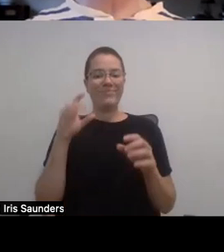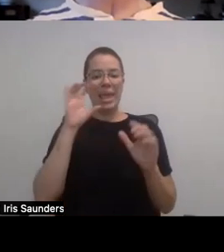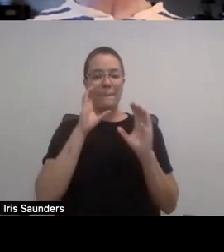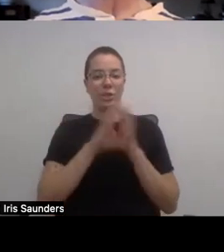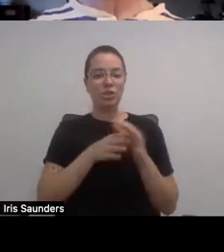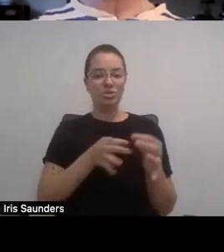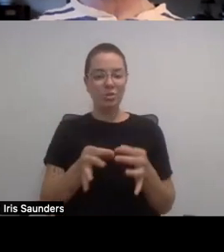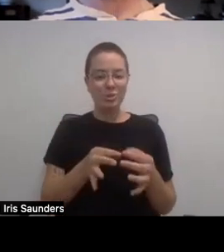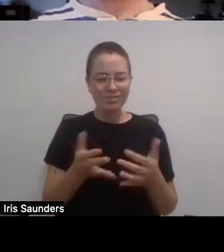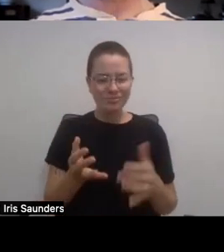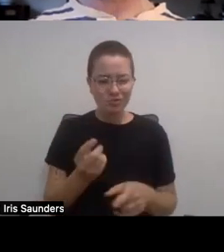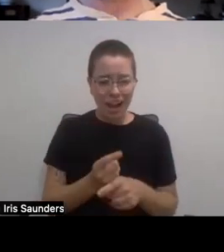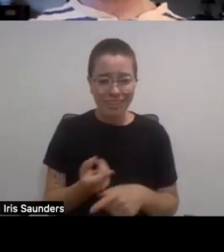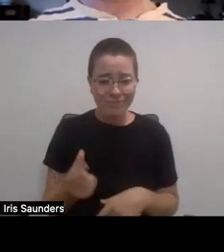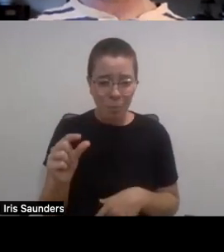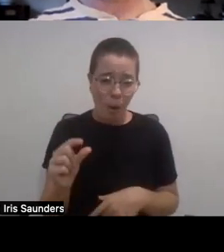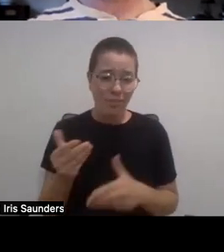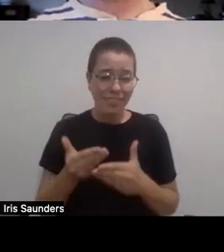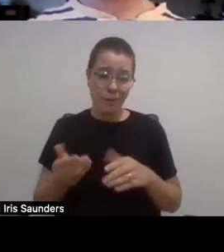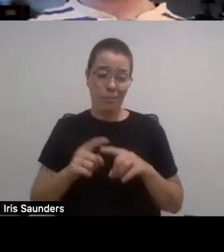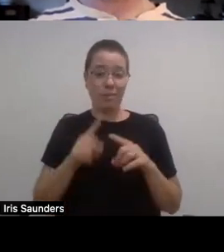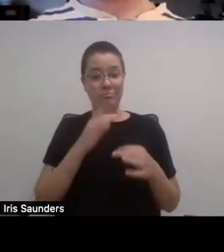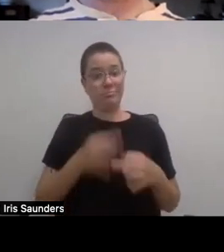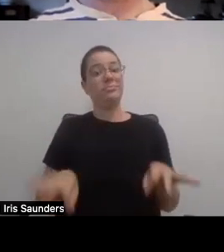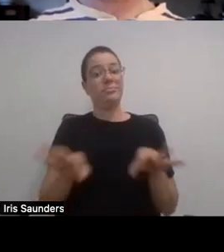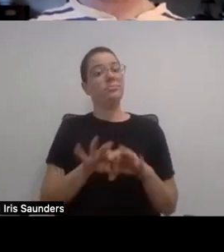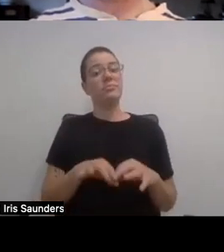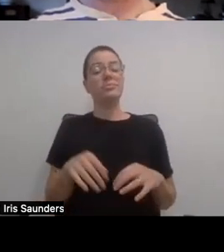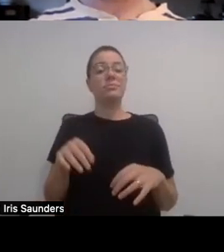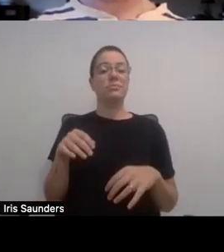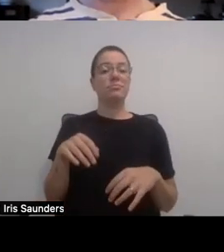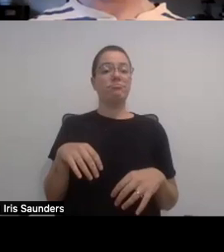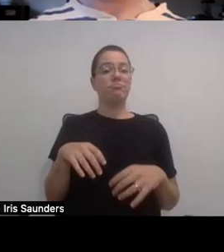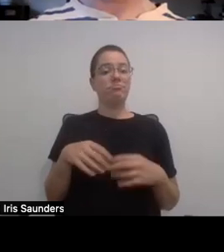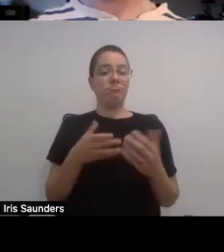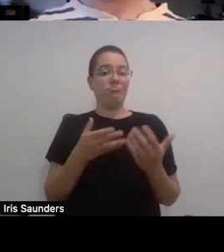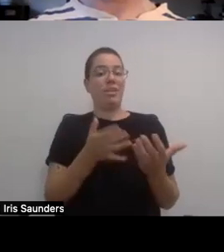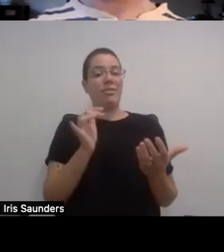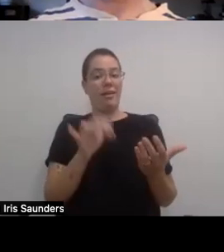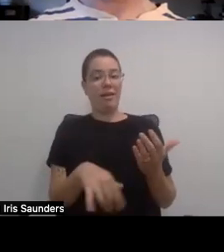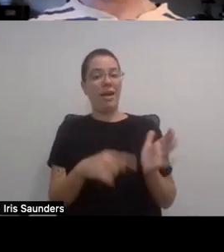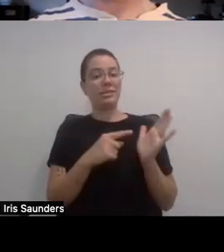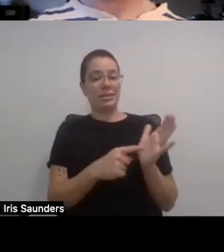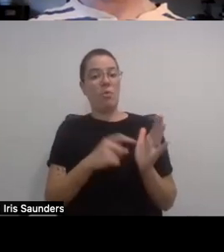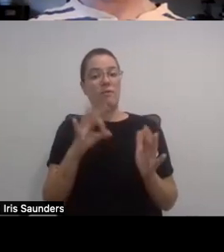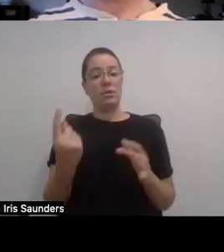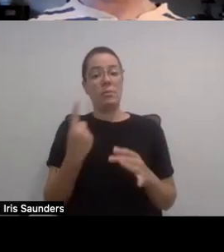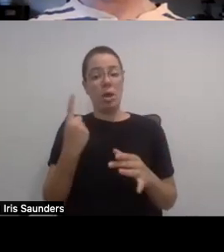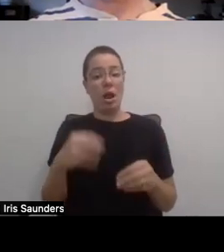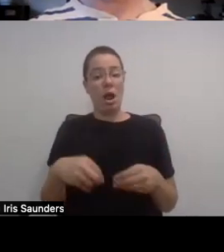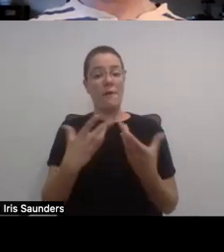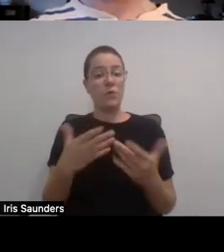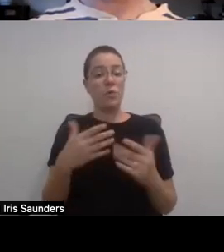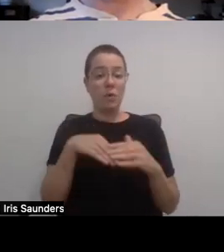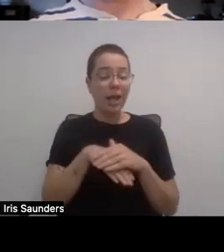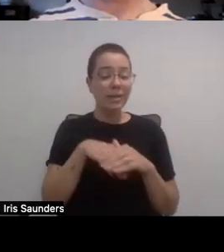to use image descriptions. It's like, when that's a small example of somebody doing an access thing that